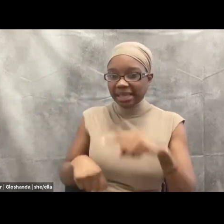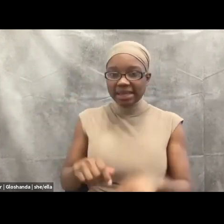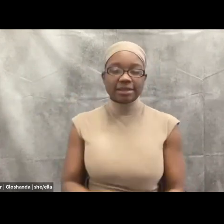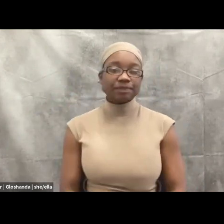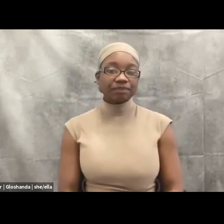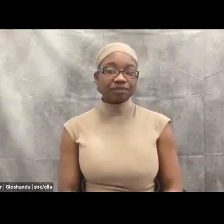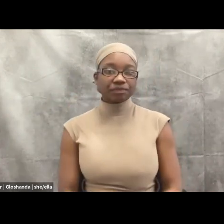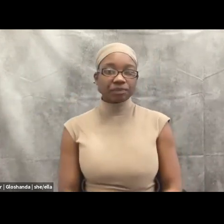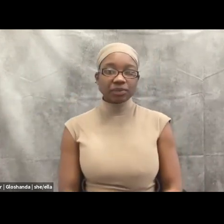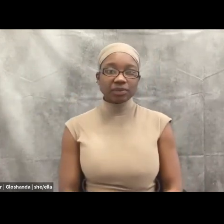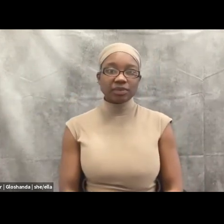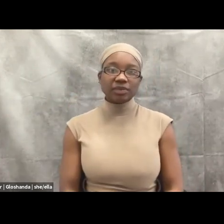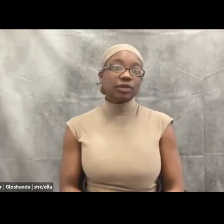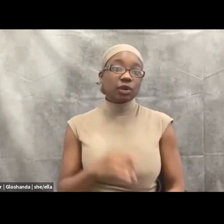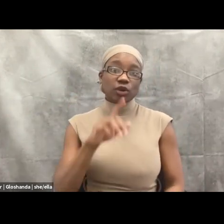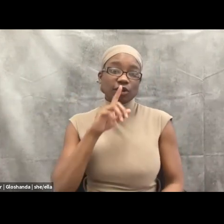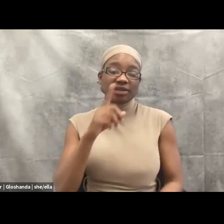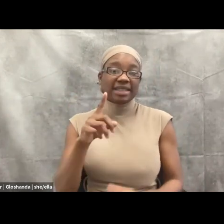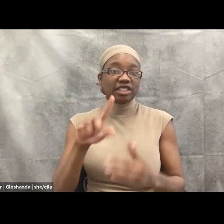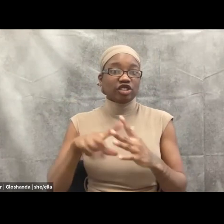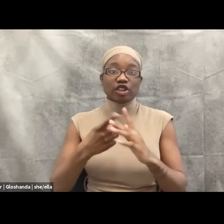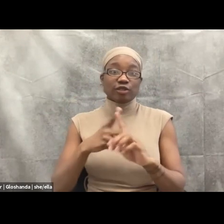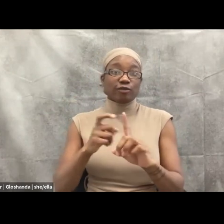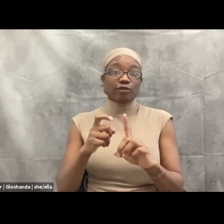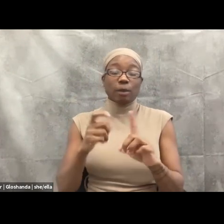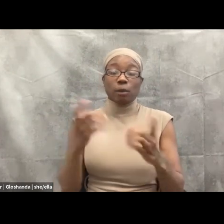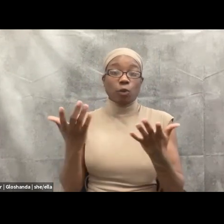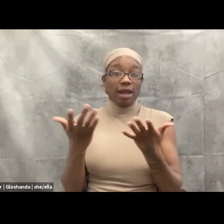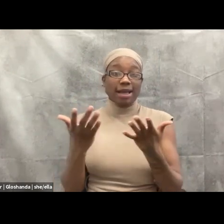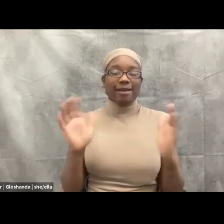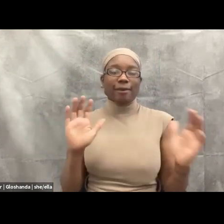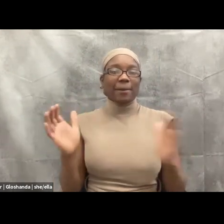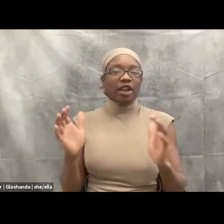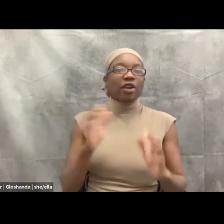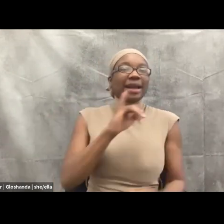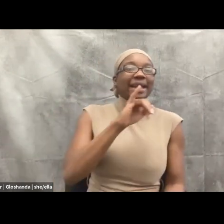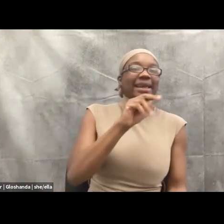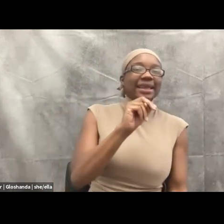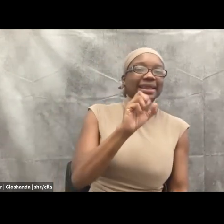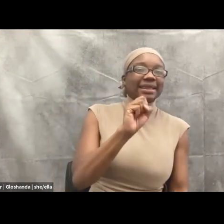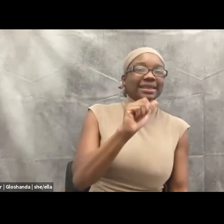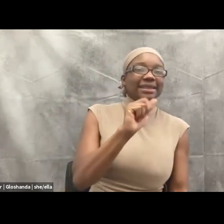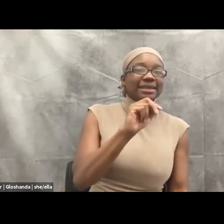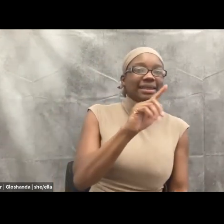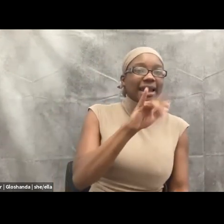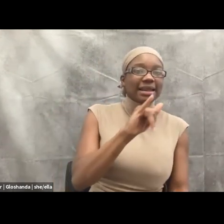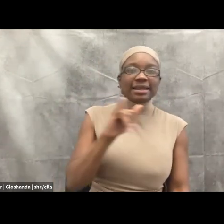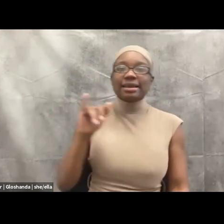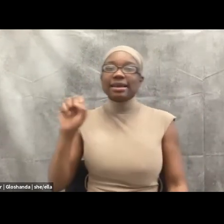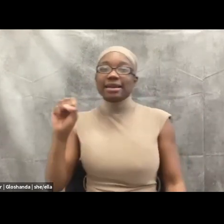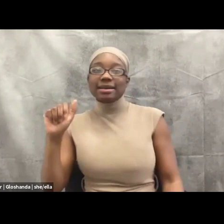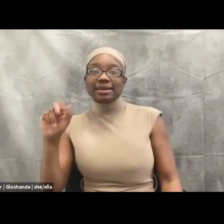from a place that's like sanity is better than insanity. Um, if, so we are going to privilege sane folks,